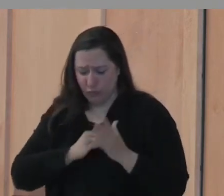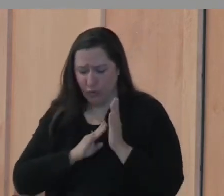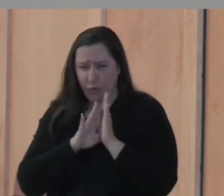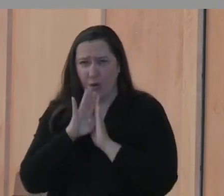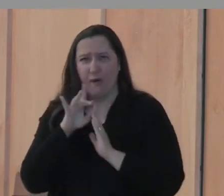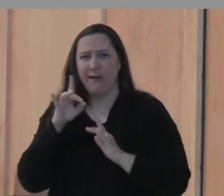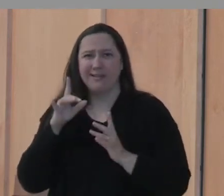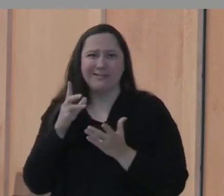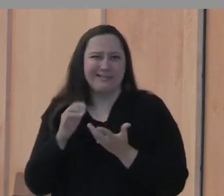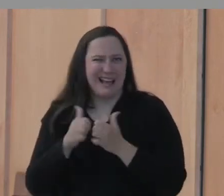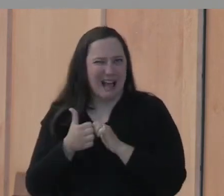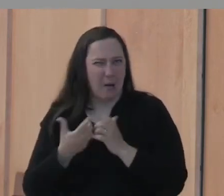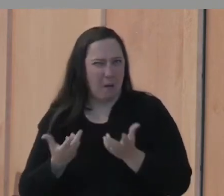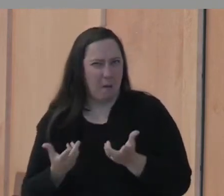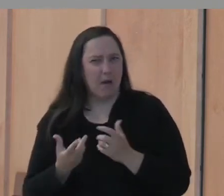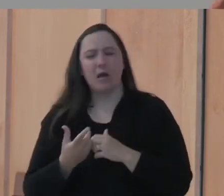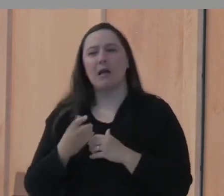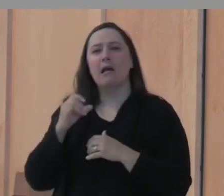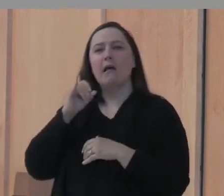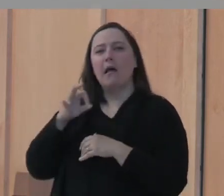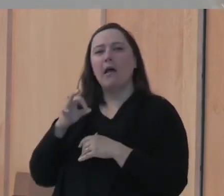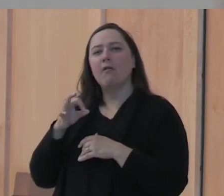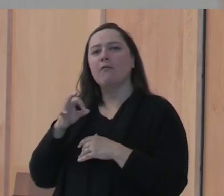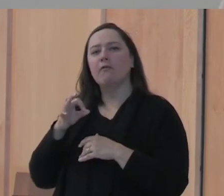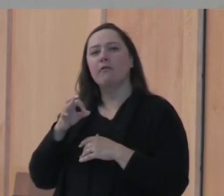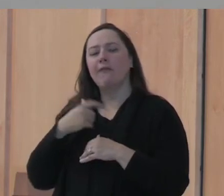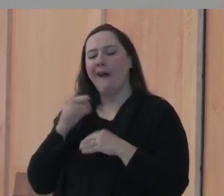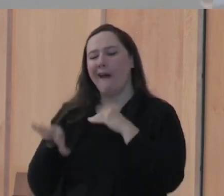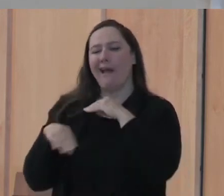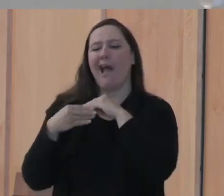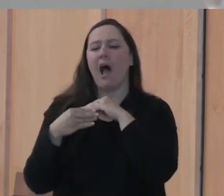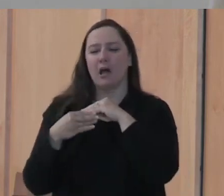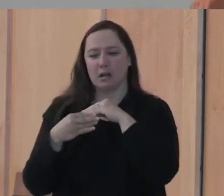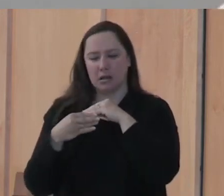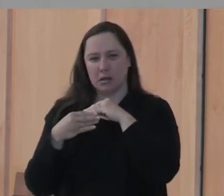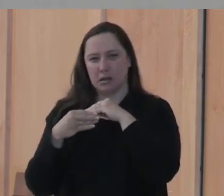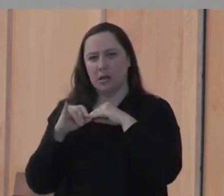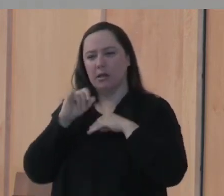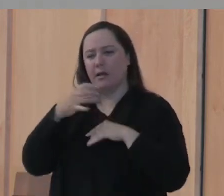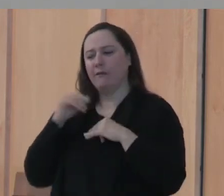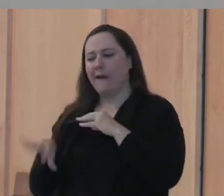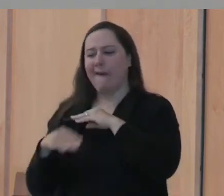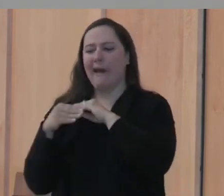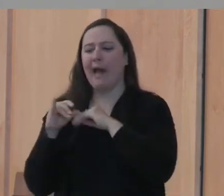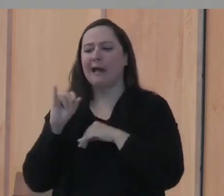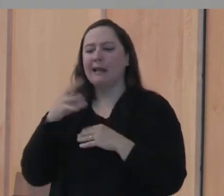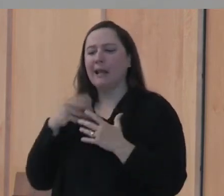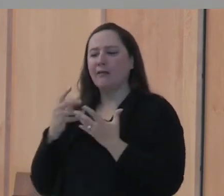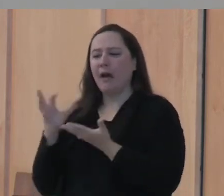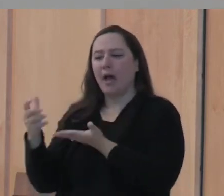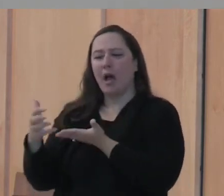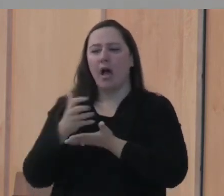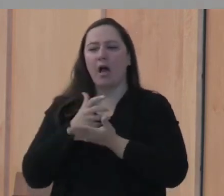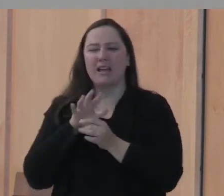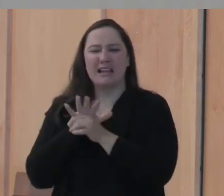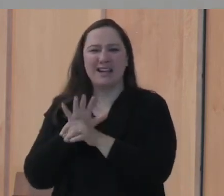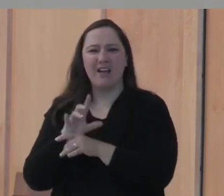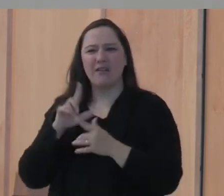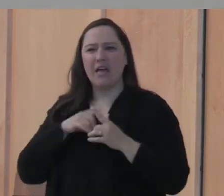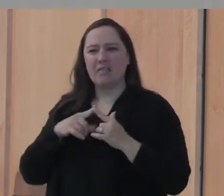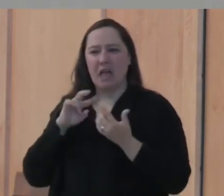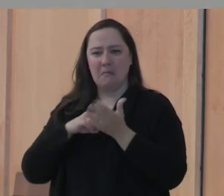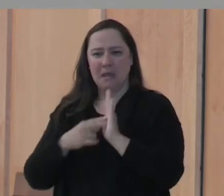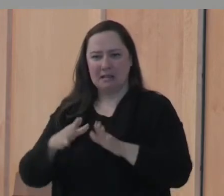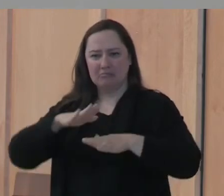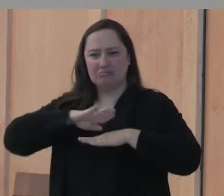There's a lie that comes with wealth that if only I add this thing or that thing, then finally I will have happiness. Then I